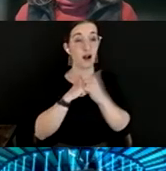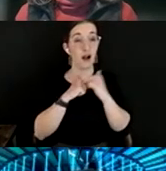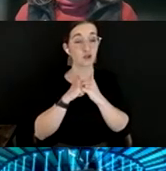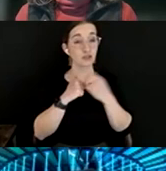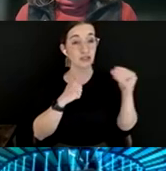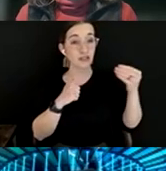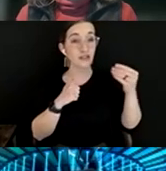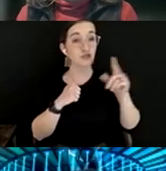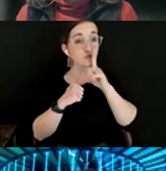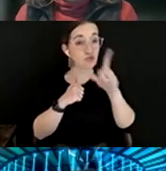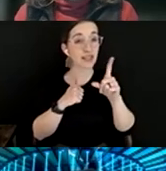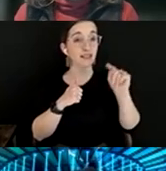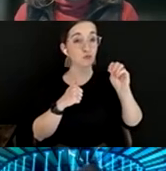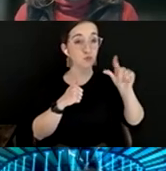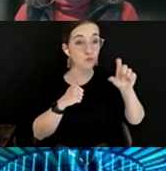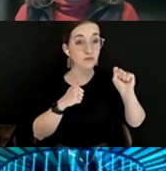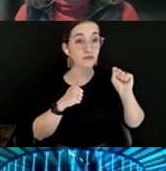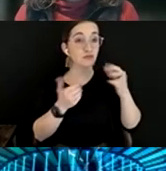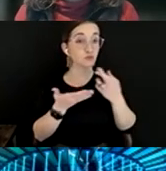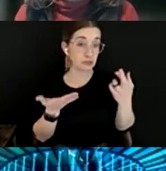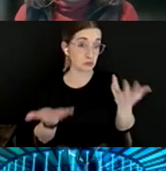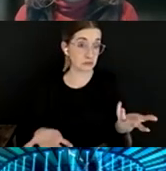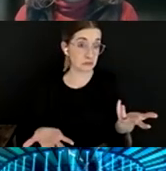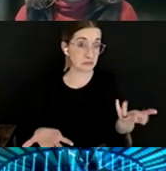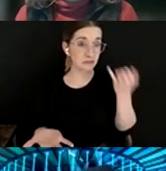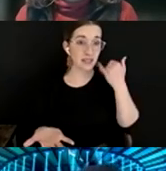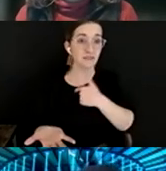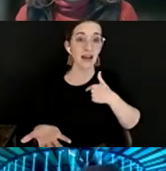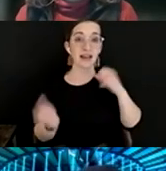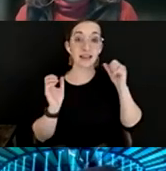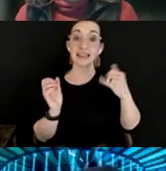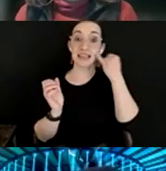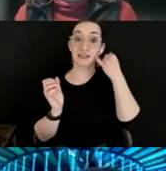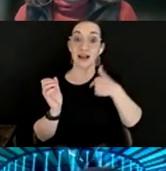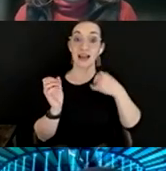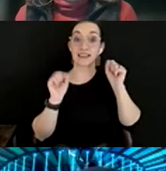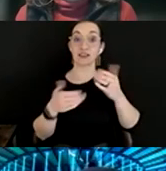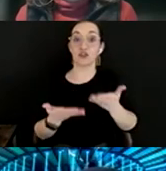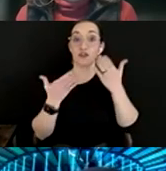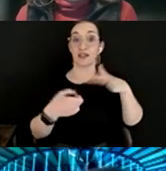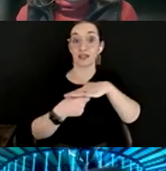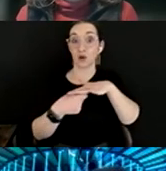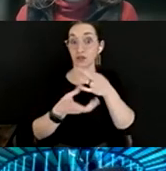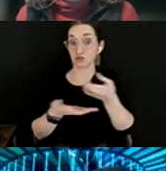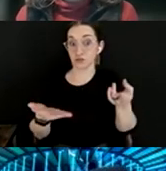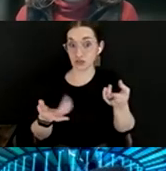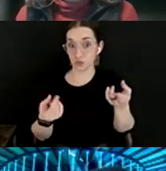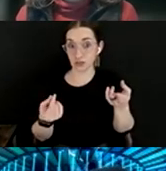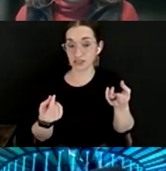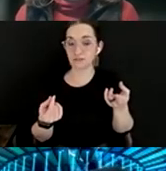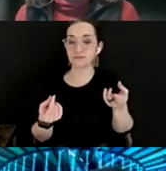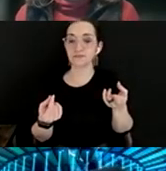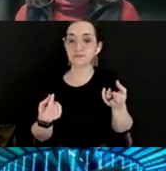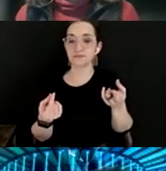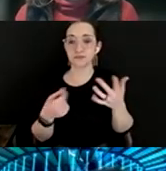You know, if if I can offer a local resource that I found very useful in the earliest days